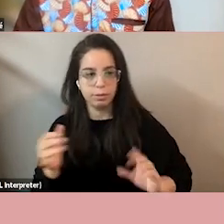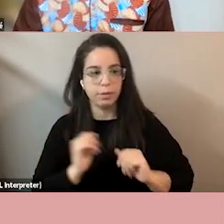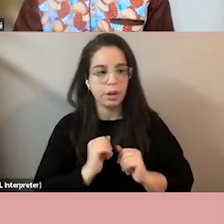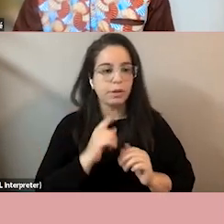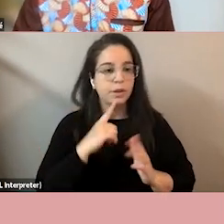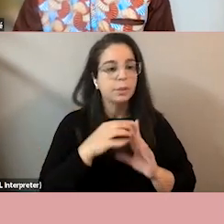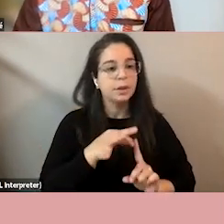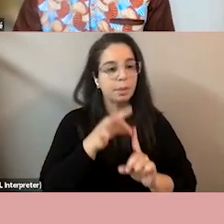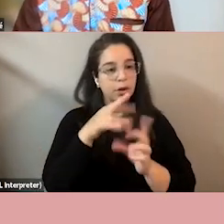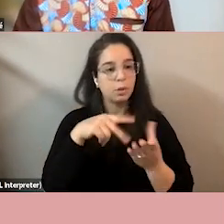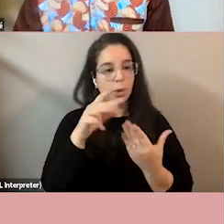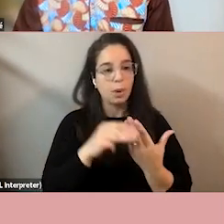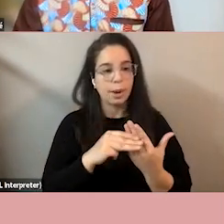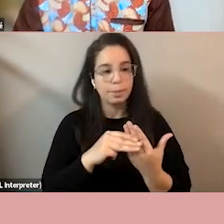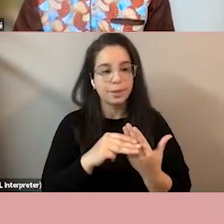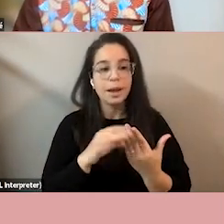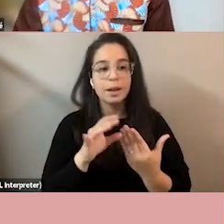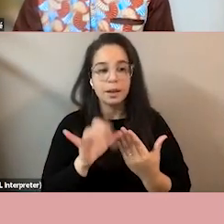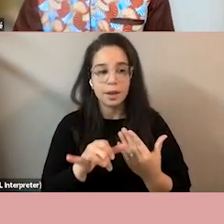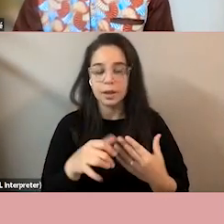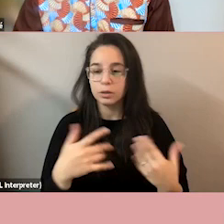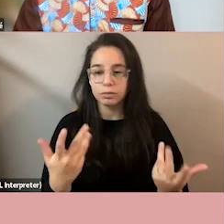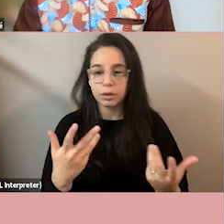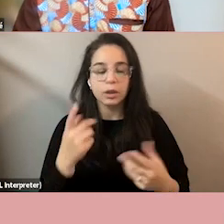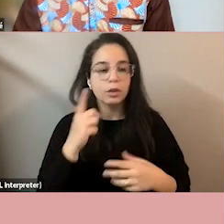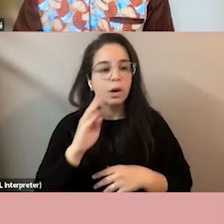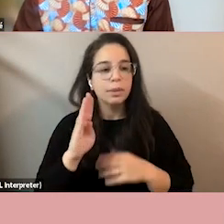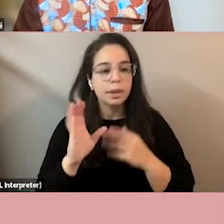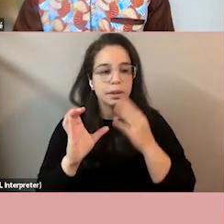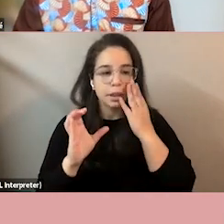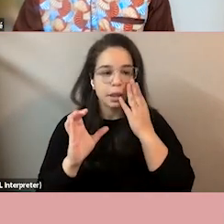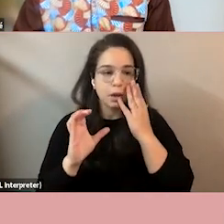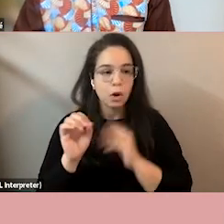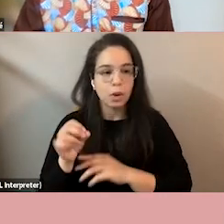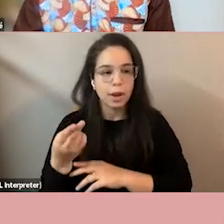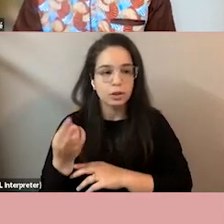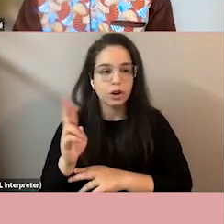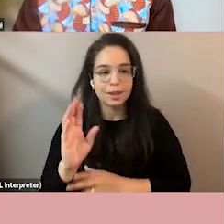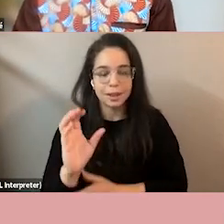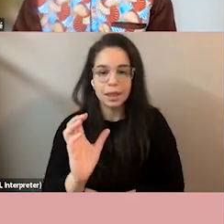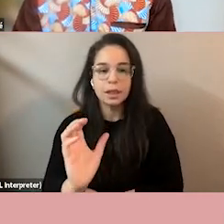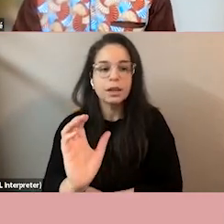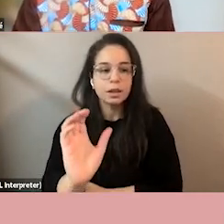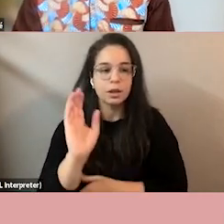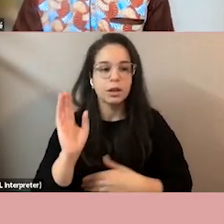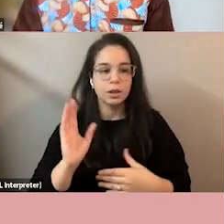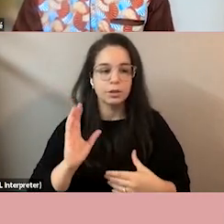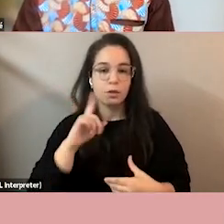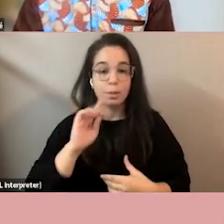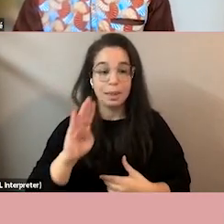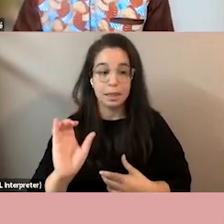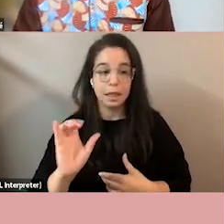programs is a is a programs of the bc office of human rights commission that enables